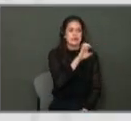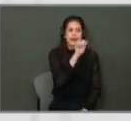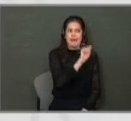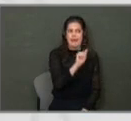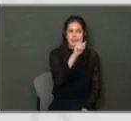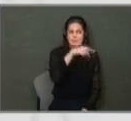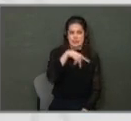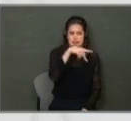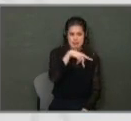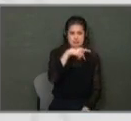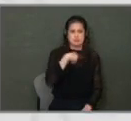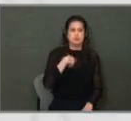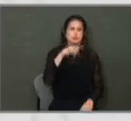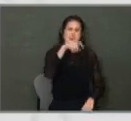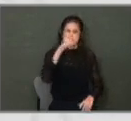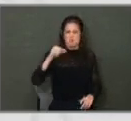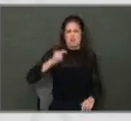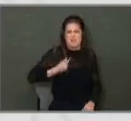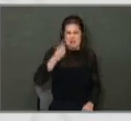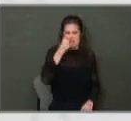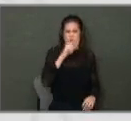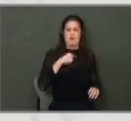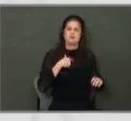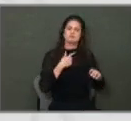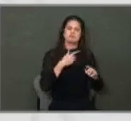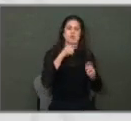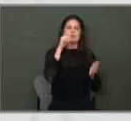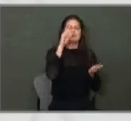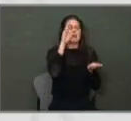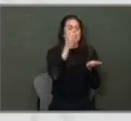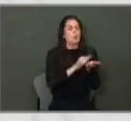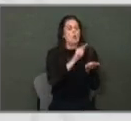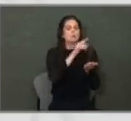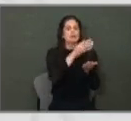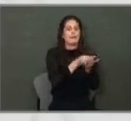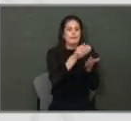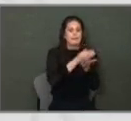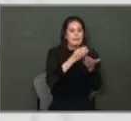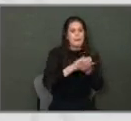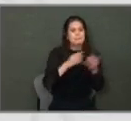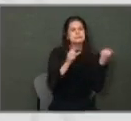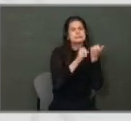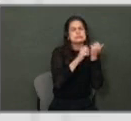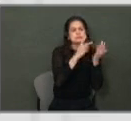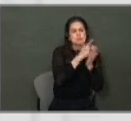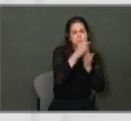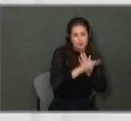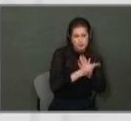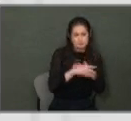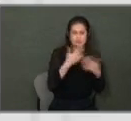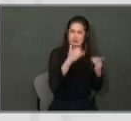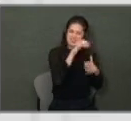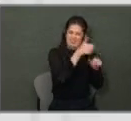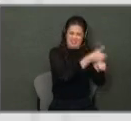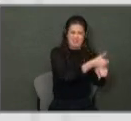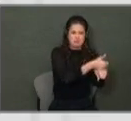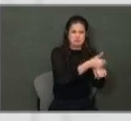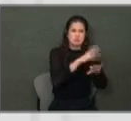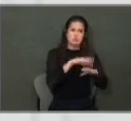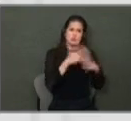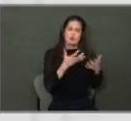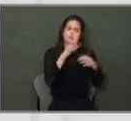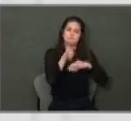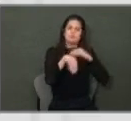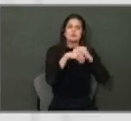qualify, low-income assistance program that's already established. And so, part of the proposal is to increase the funding into